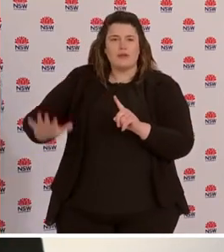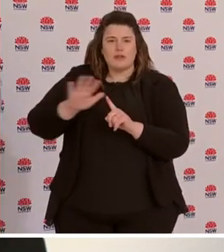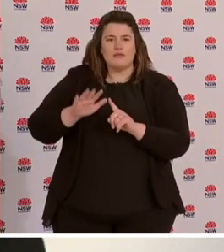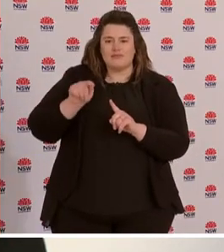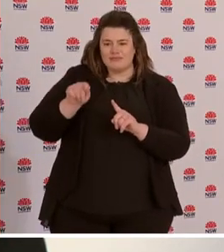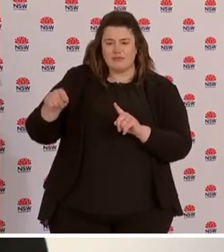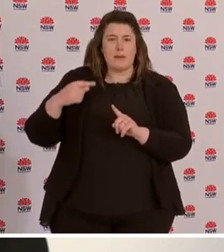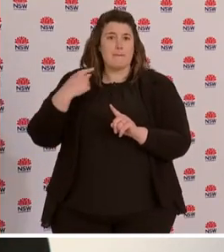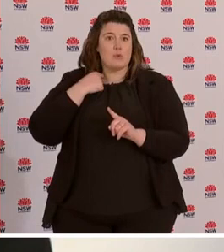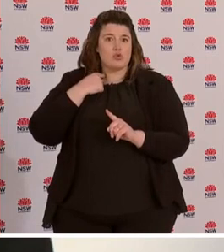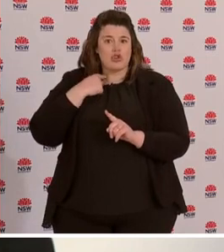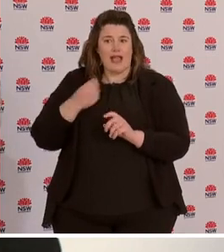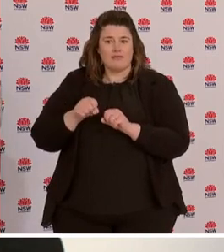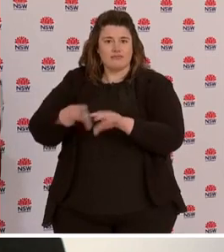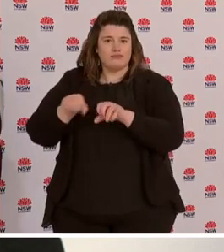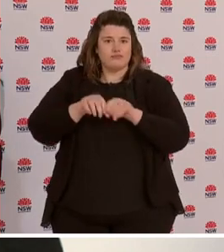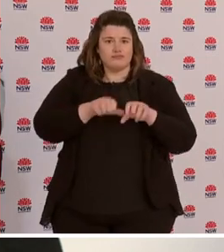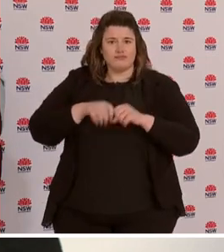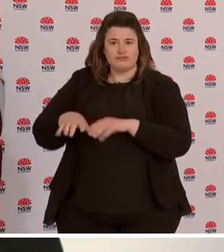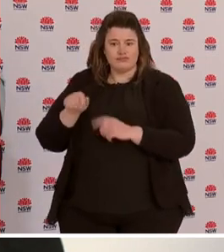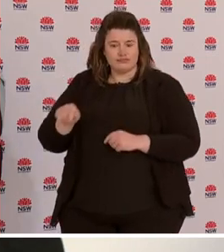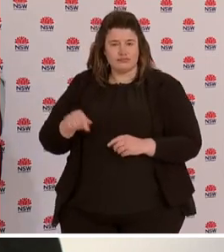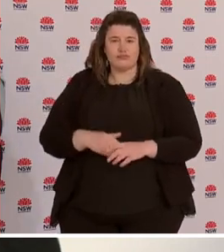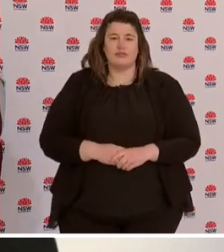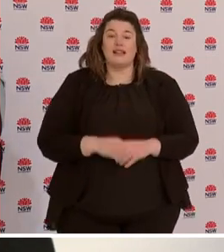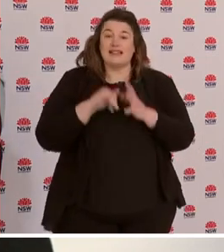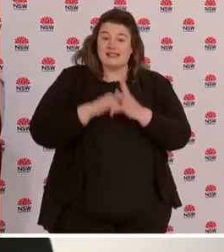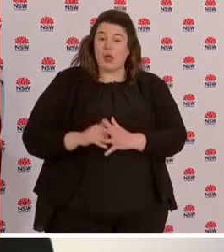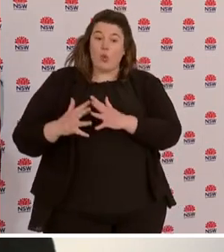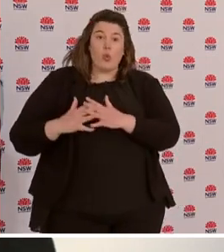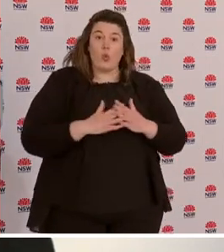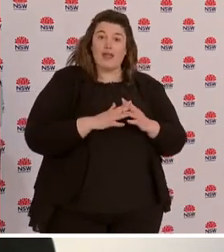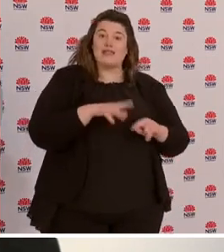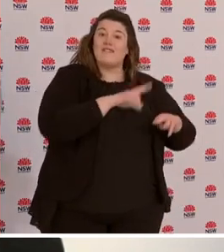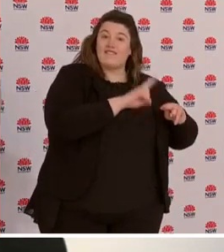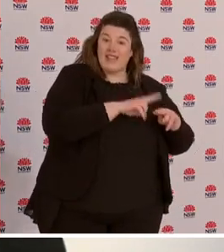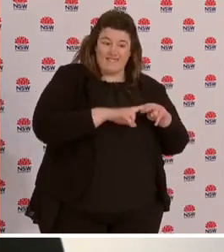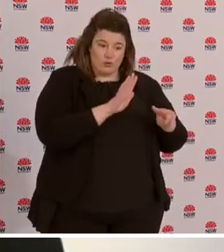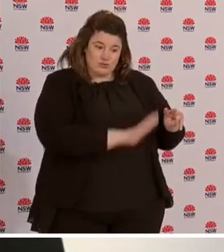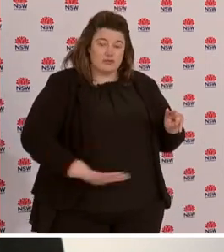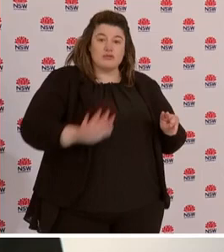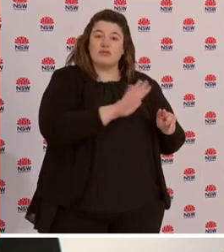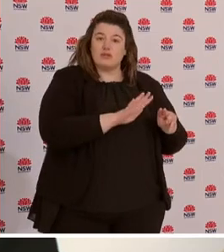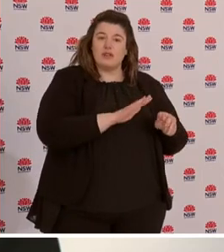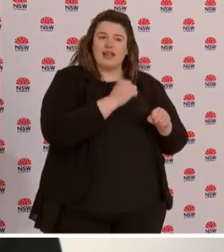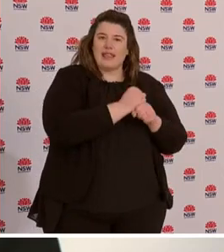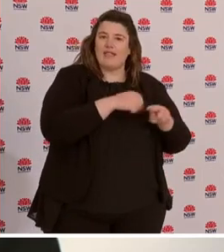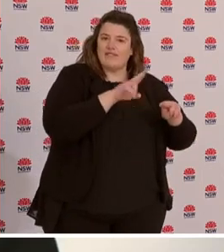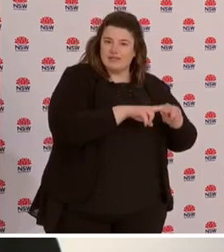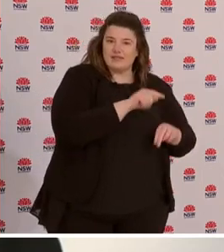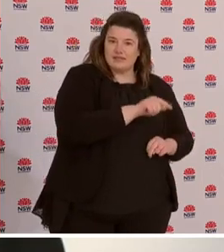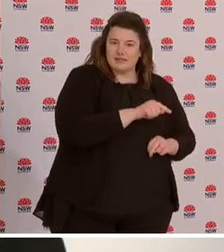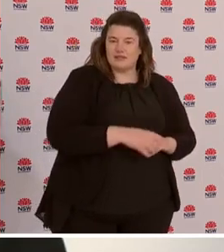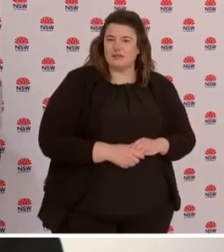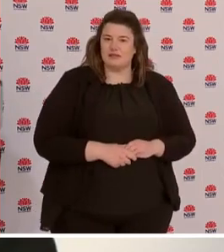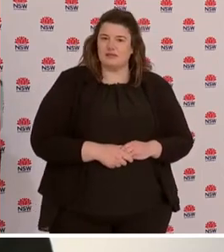where we've had transmission. In southwest Sydney, of course, the Fairfield LGA, particularly Old Guildford, Liverpool LGA,